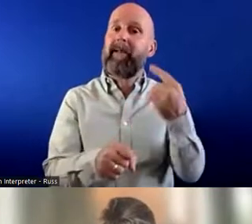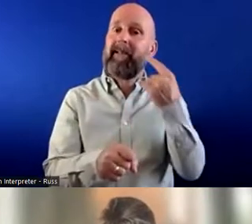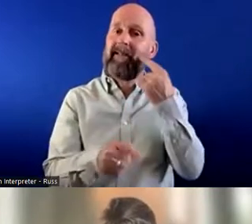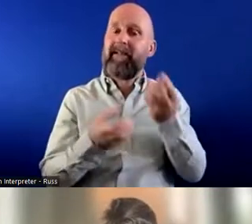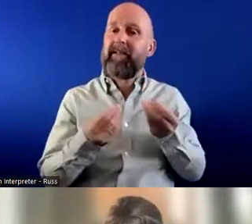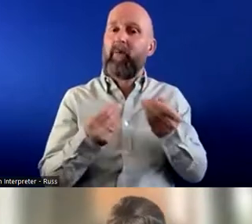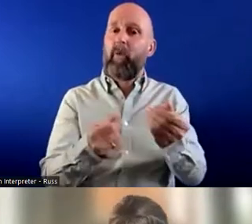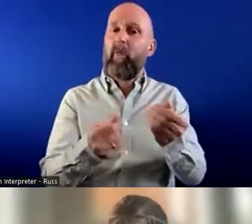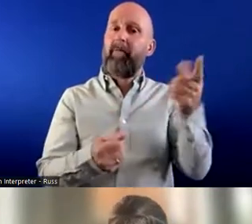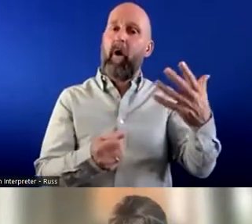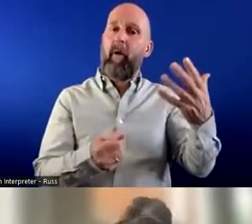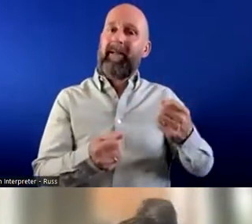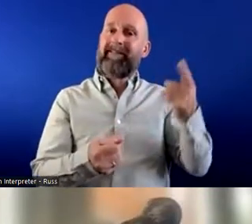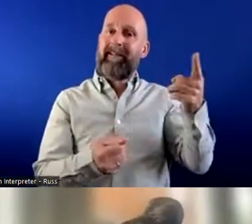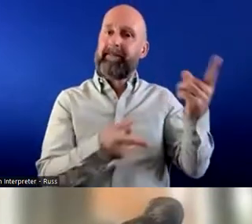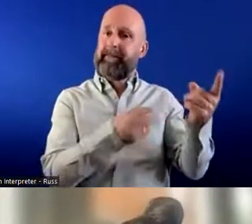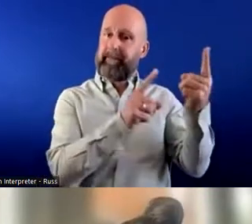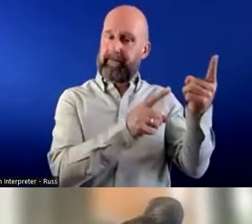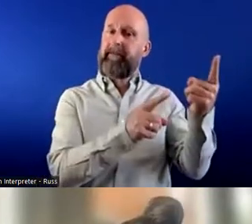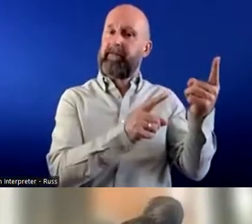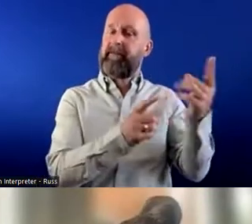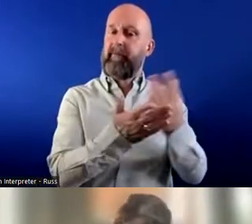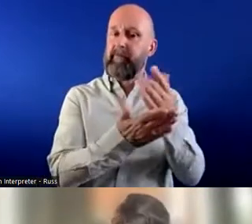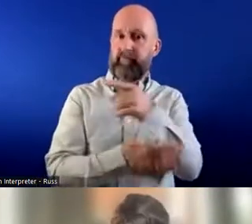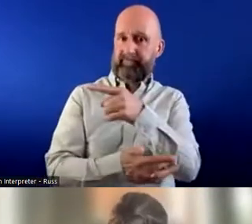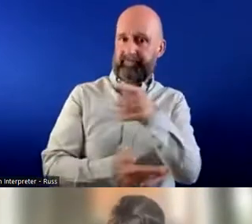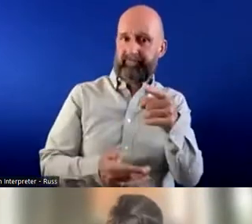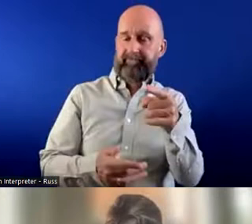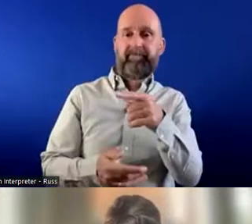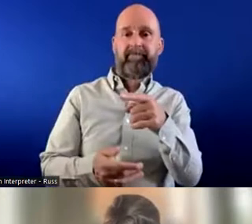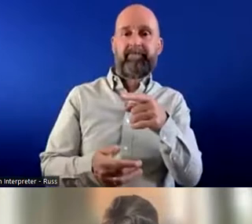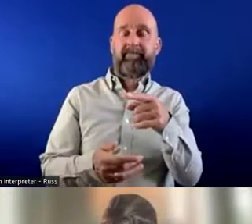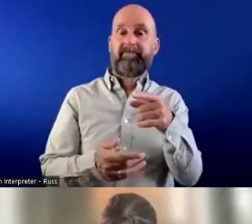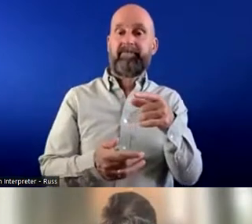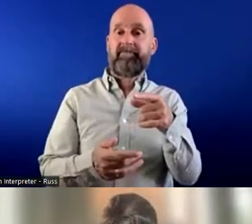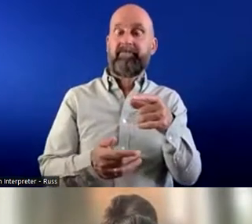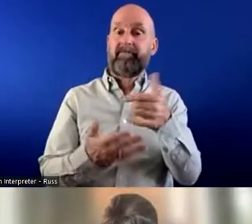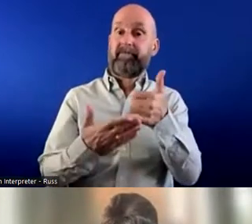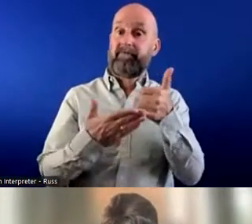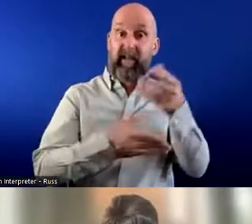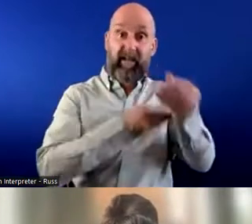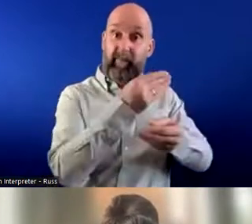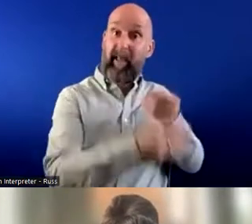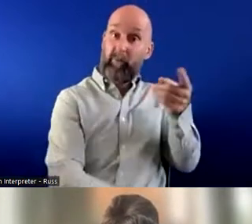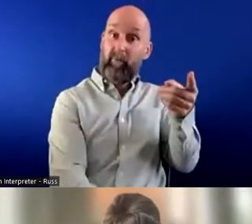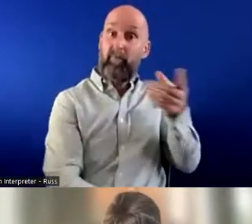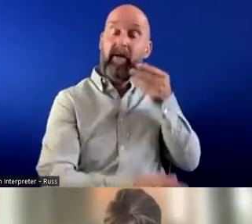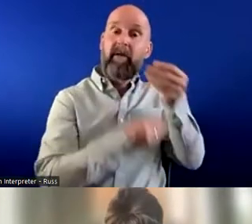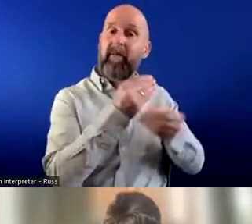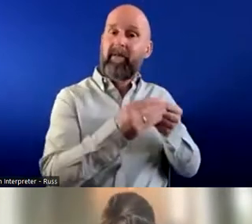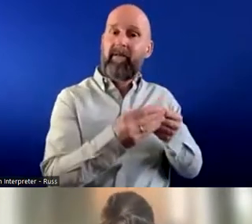businesses, to make sure that to talk to walk them through it, so that it isn't so